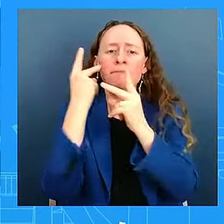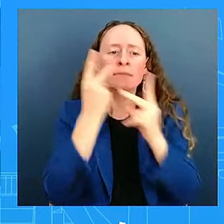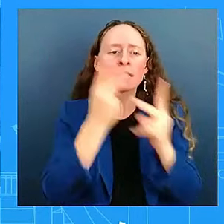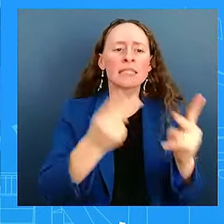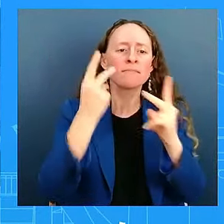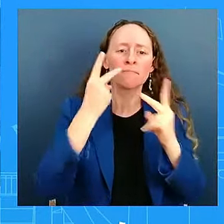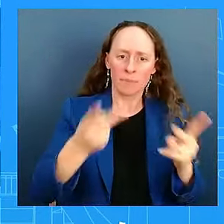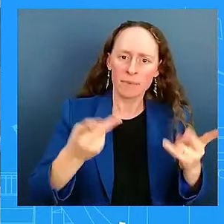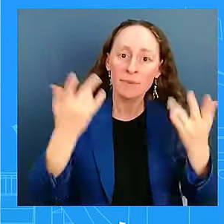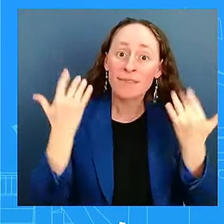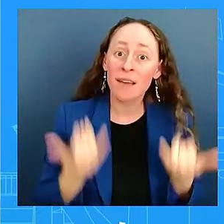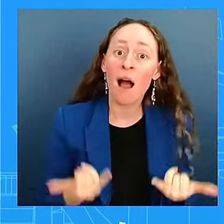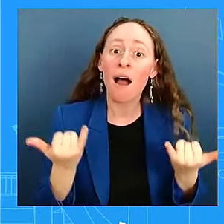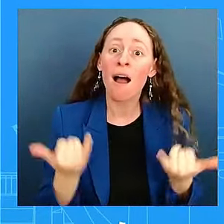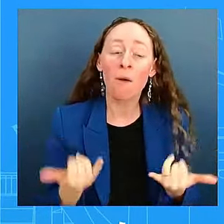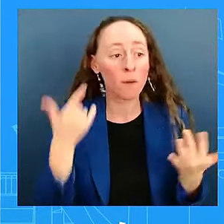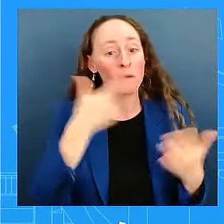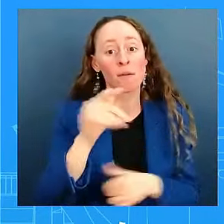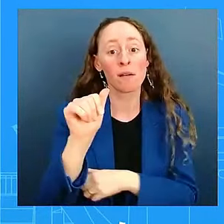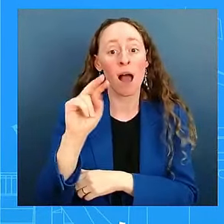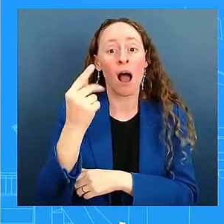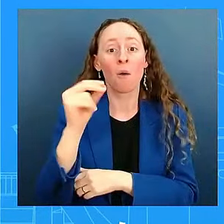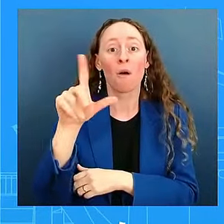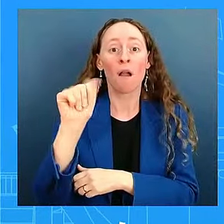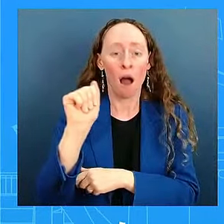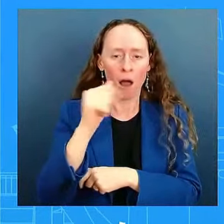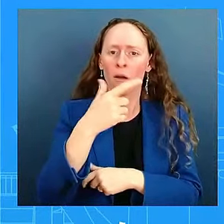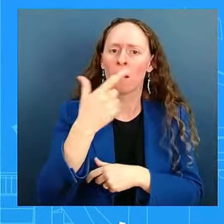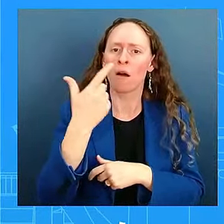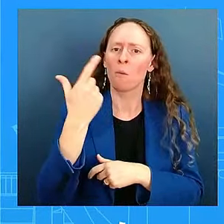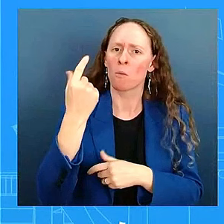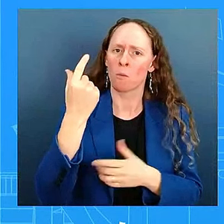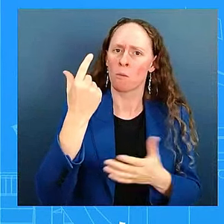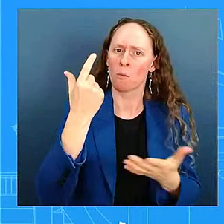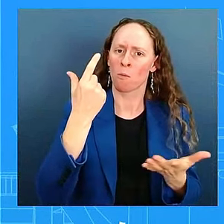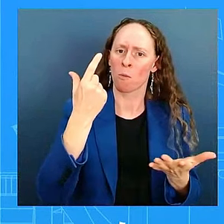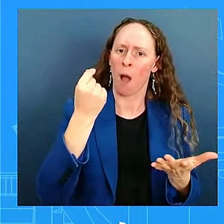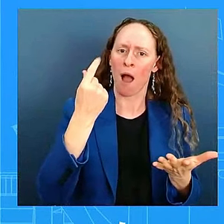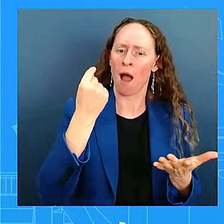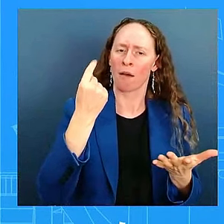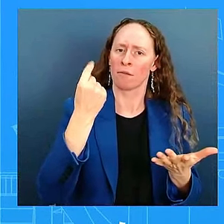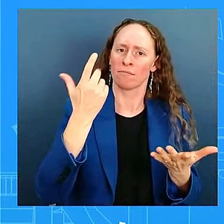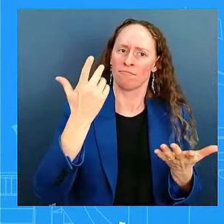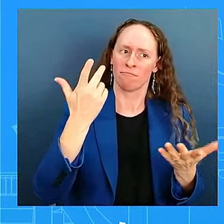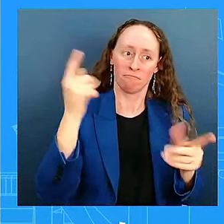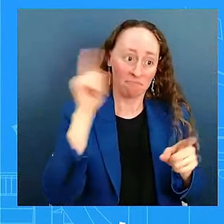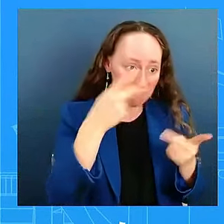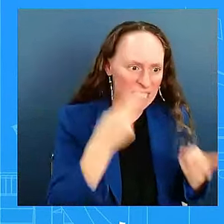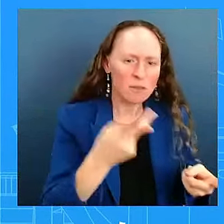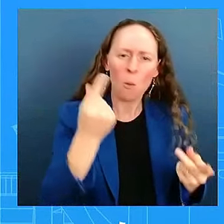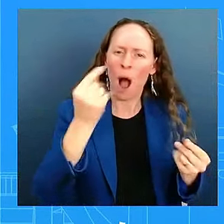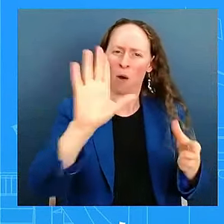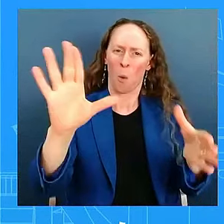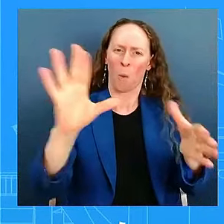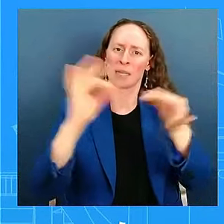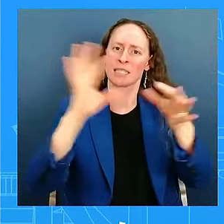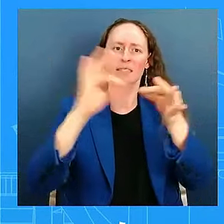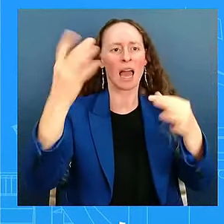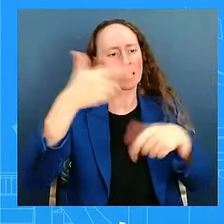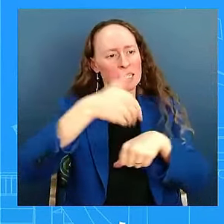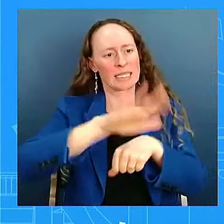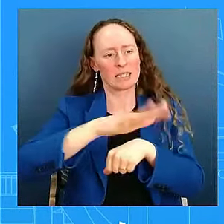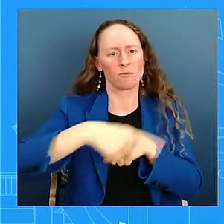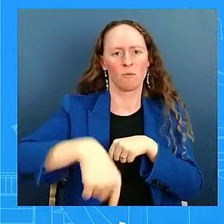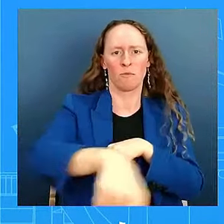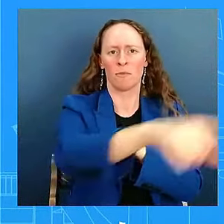African? I would say that the President traveling to the continent sends a positive message to other nations. I know you're asking me